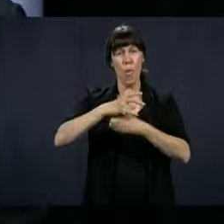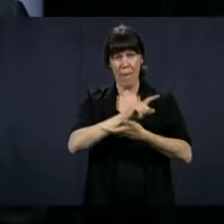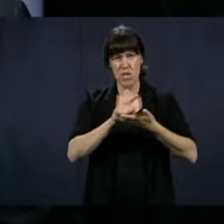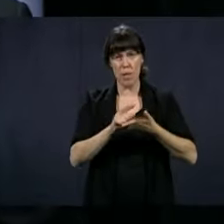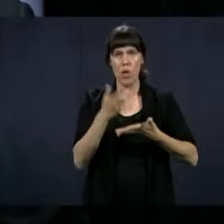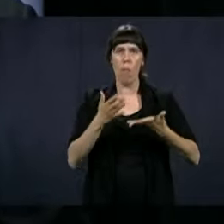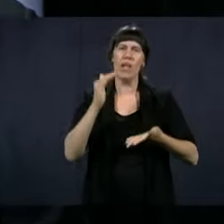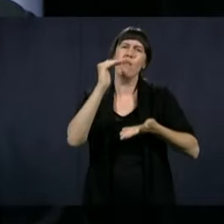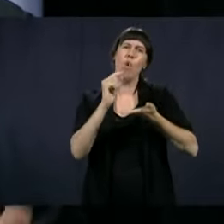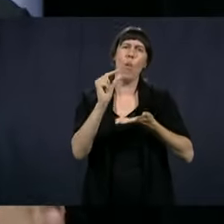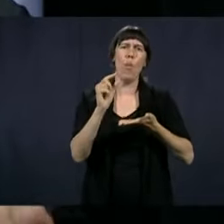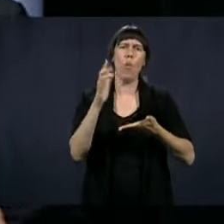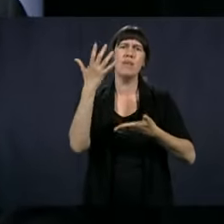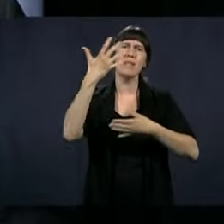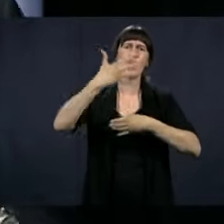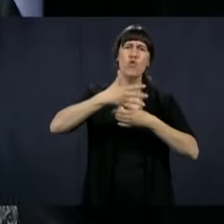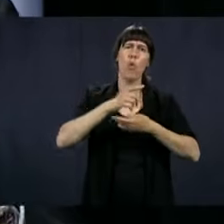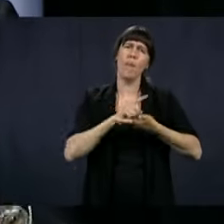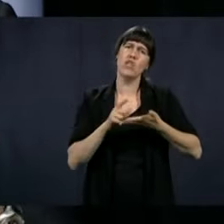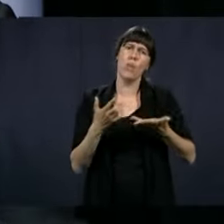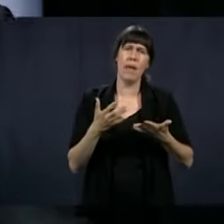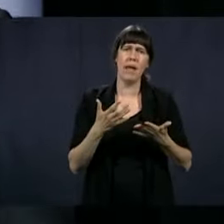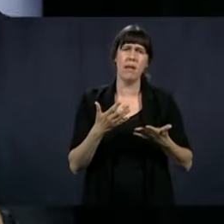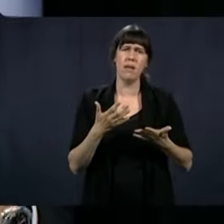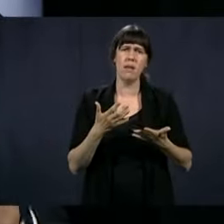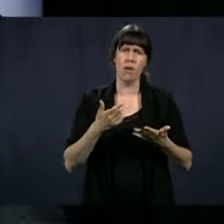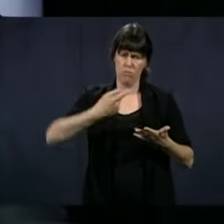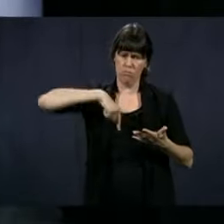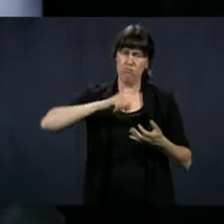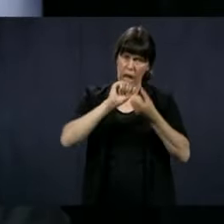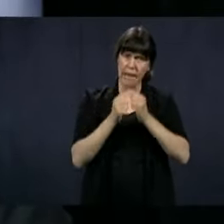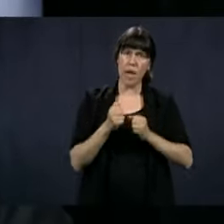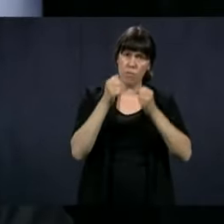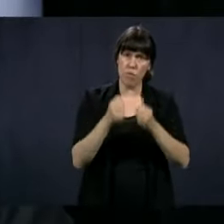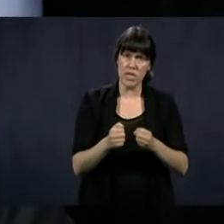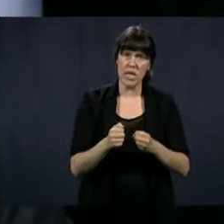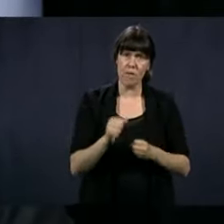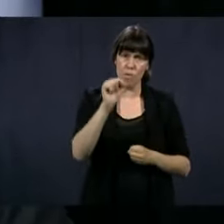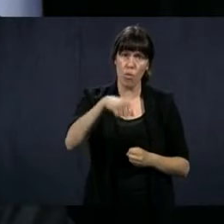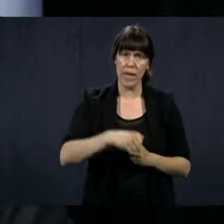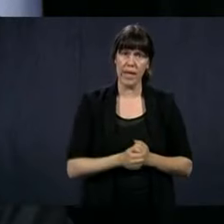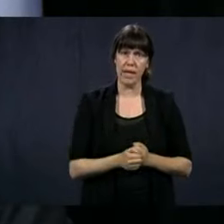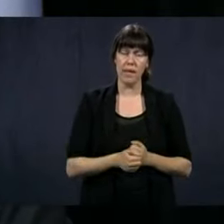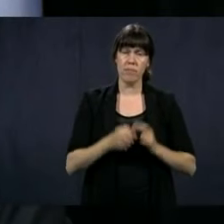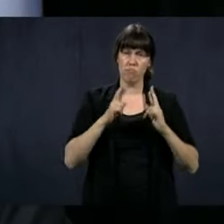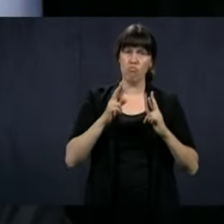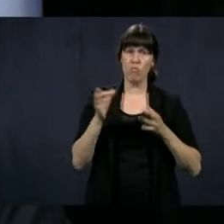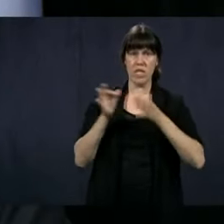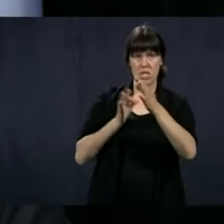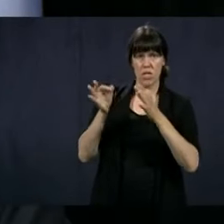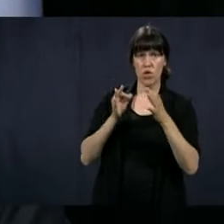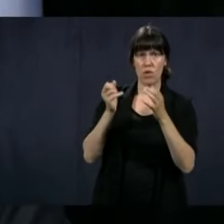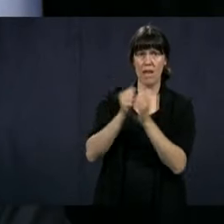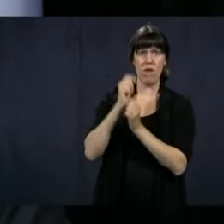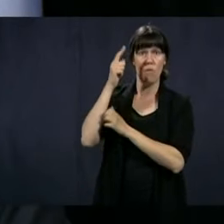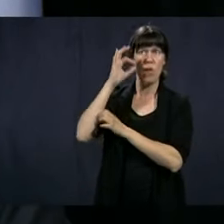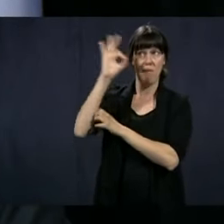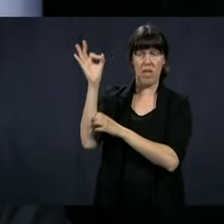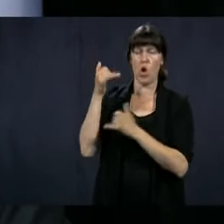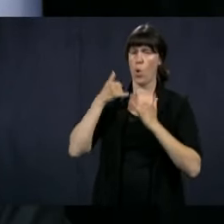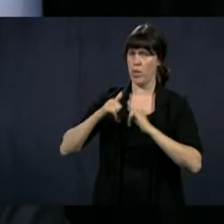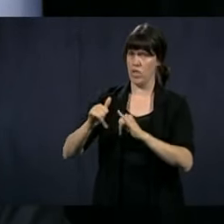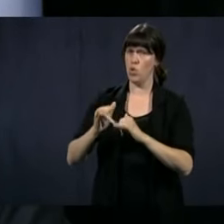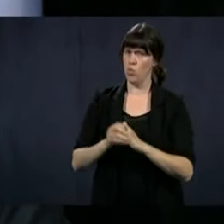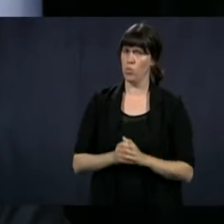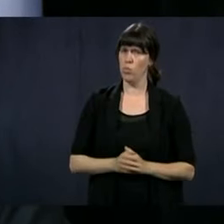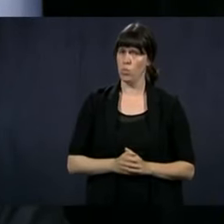maybe they could work five days per week, you know. There are accommodations. I hope that I can talk about it with the